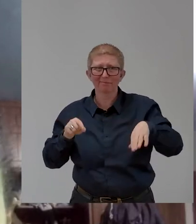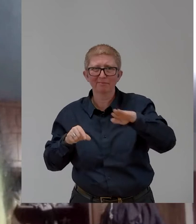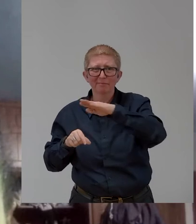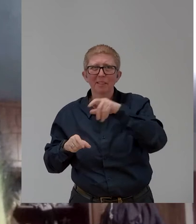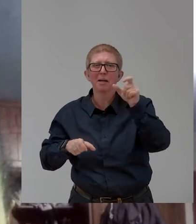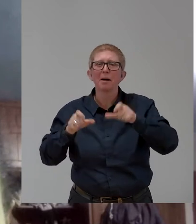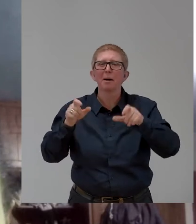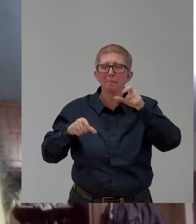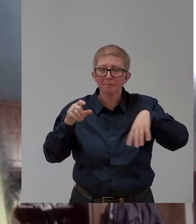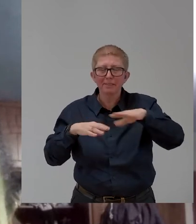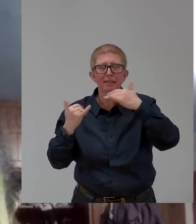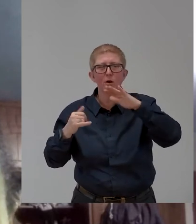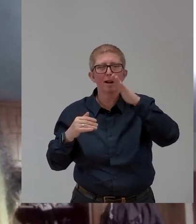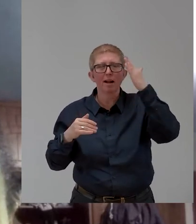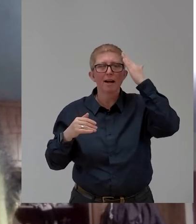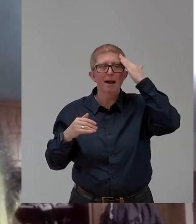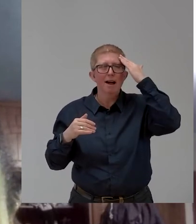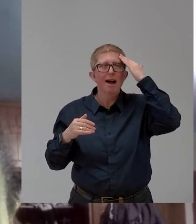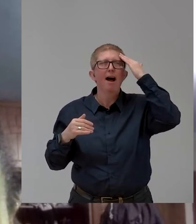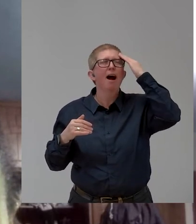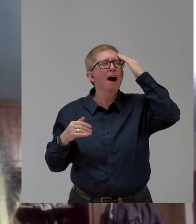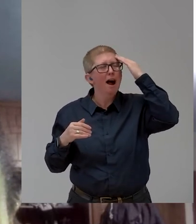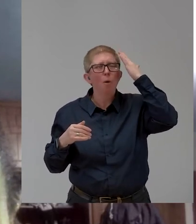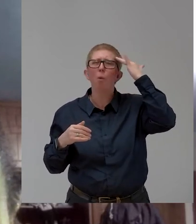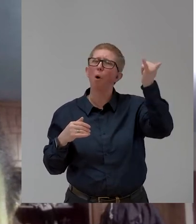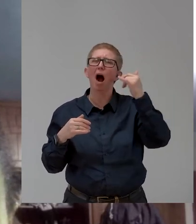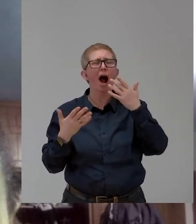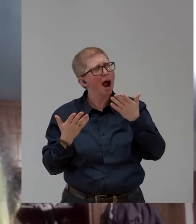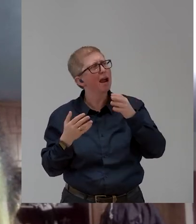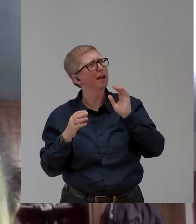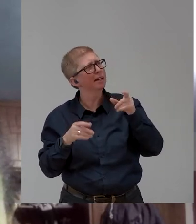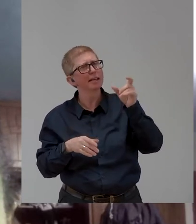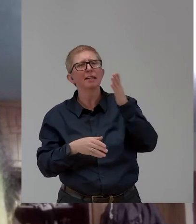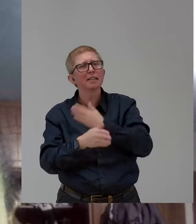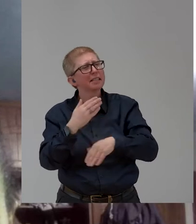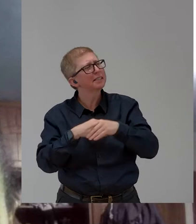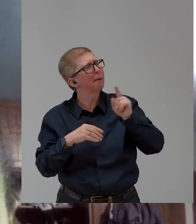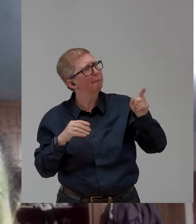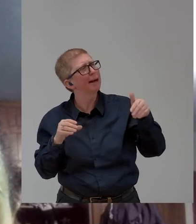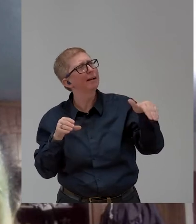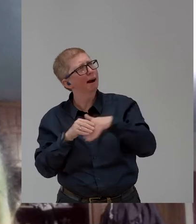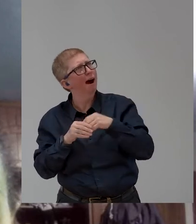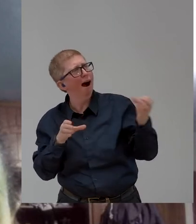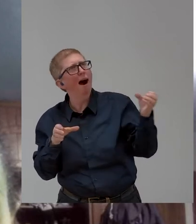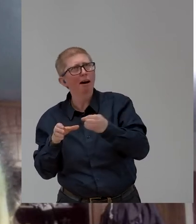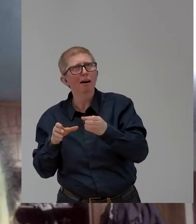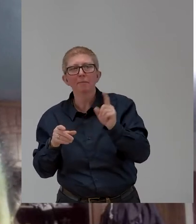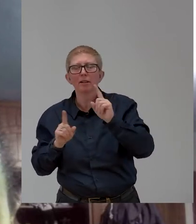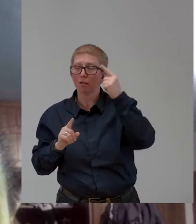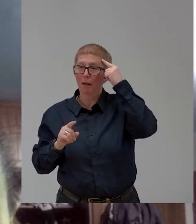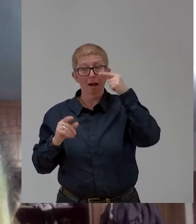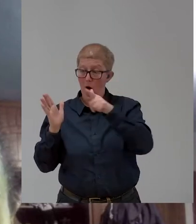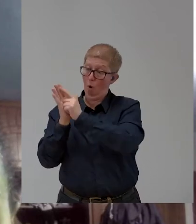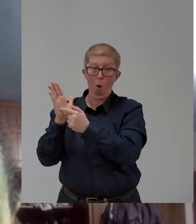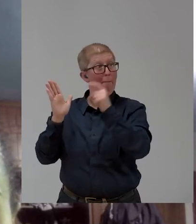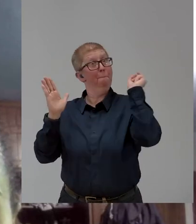but still, you know, because it's our right and we have to work and we have to gain money and things like that. But I would think we are not yet strong